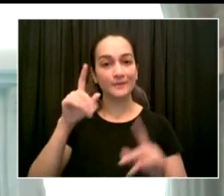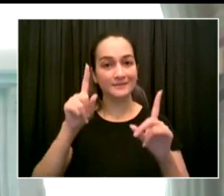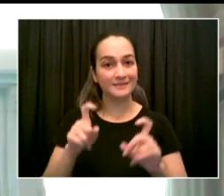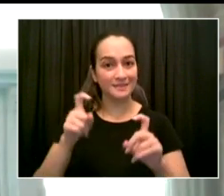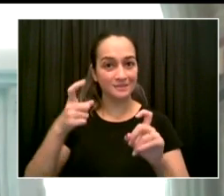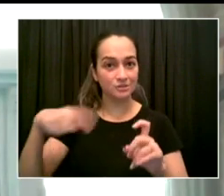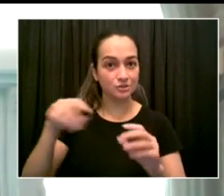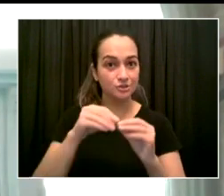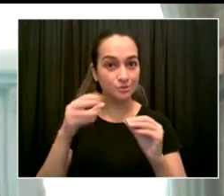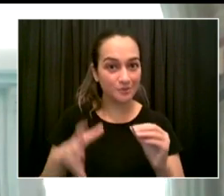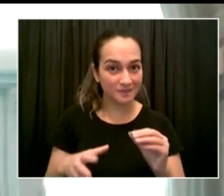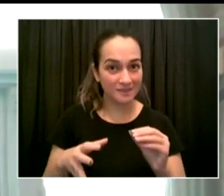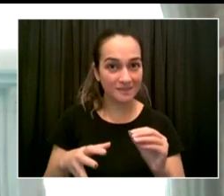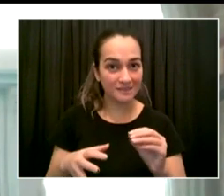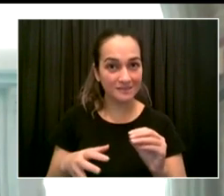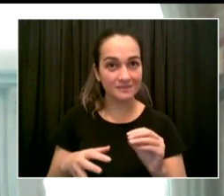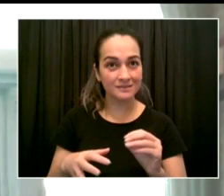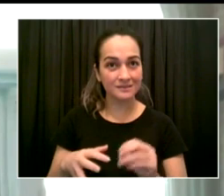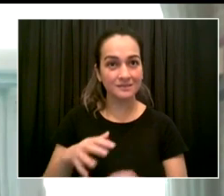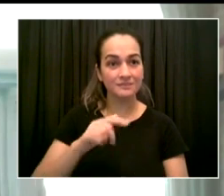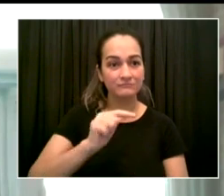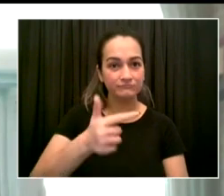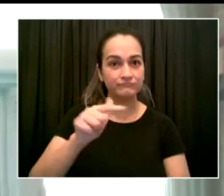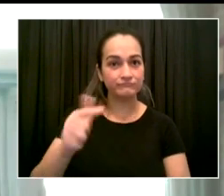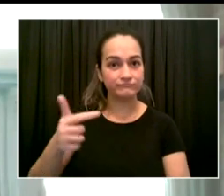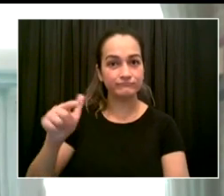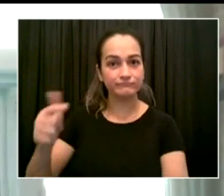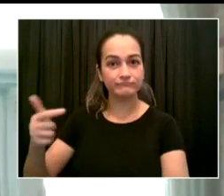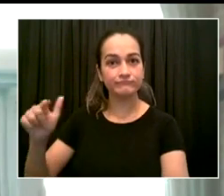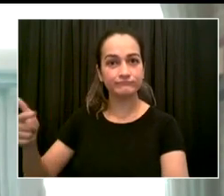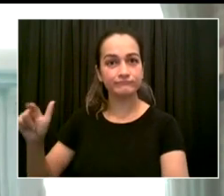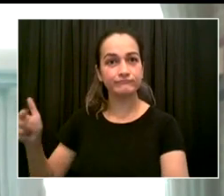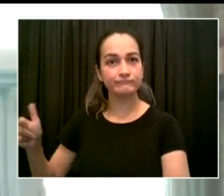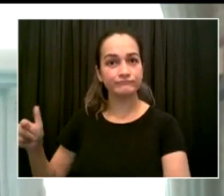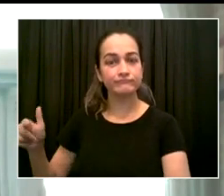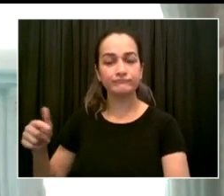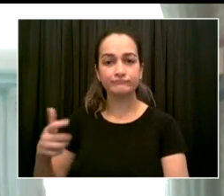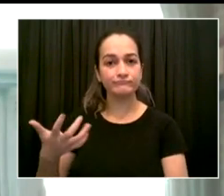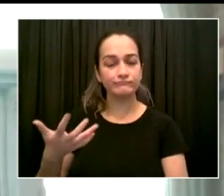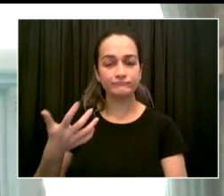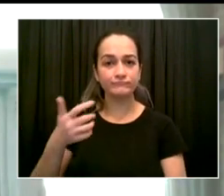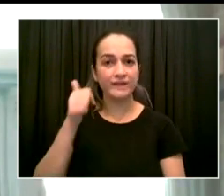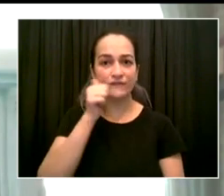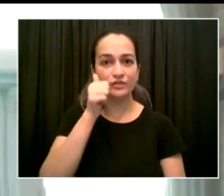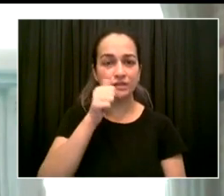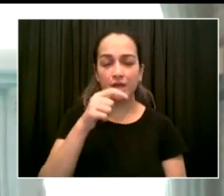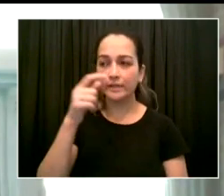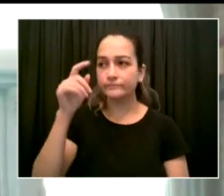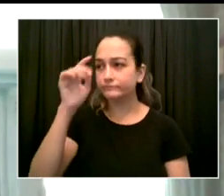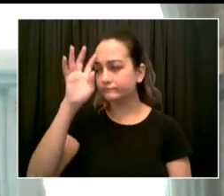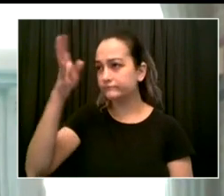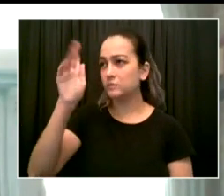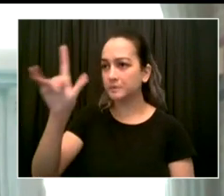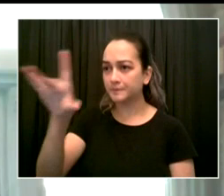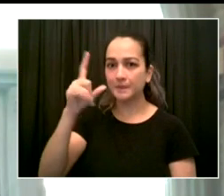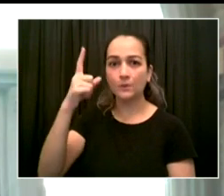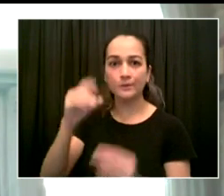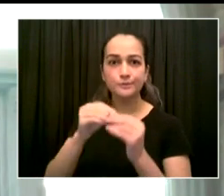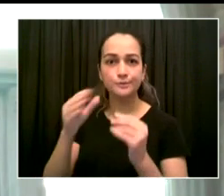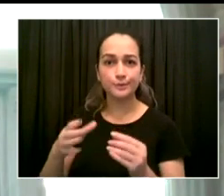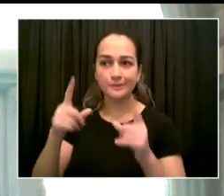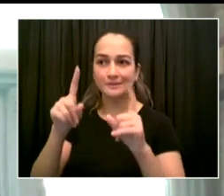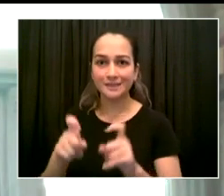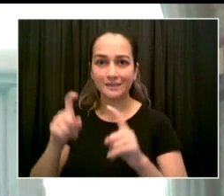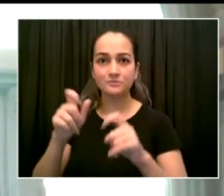called into the Situation Room, which will continue to perform contact tracing and provide health and safety guidance to school leaders